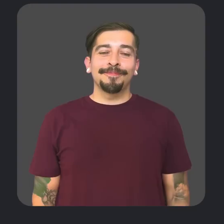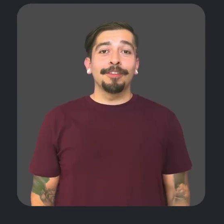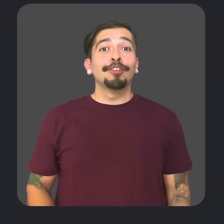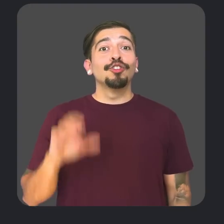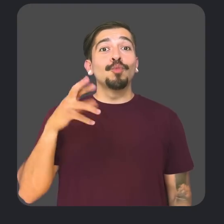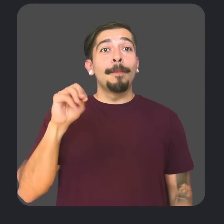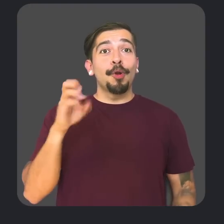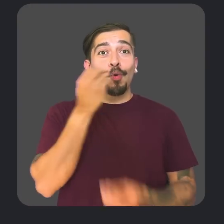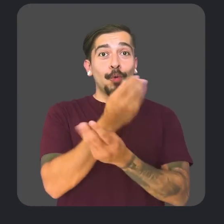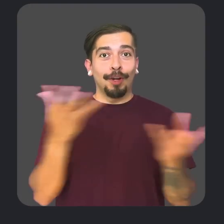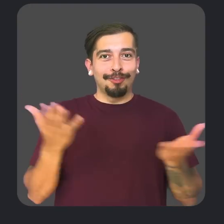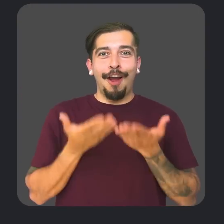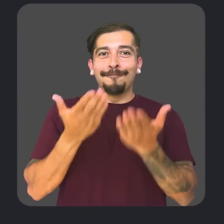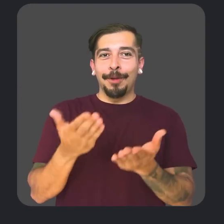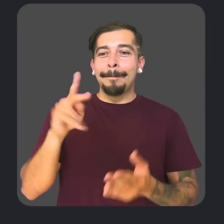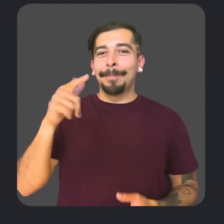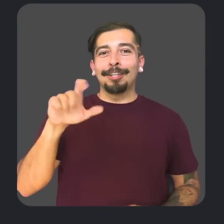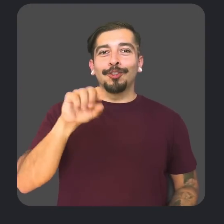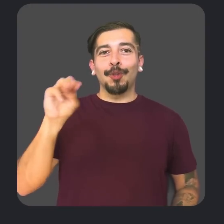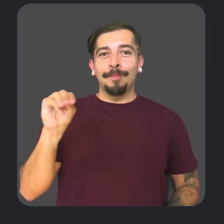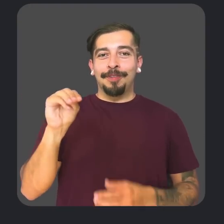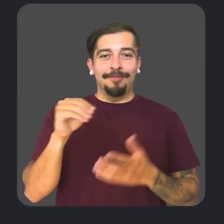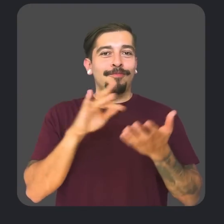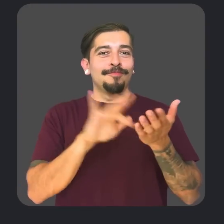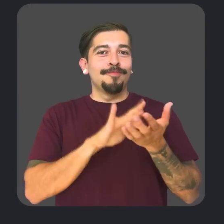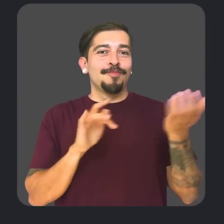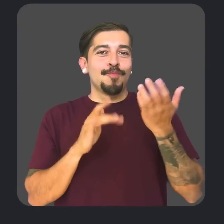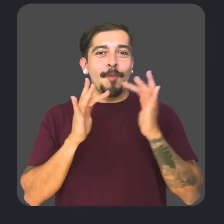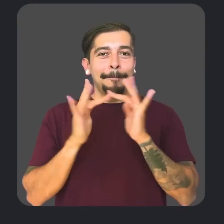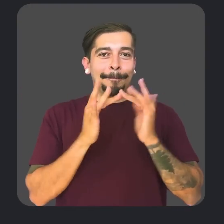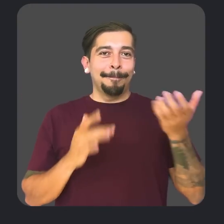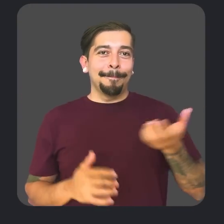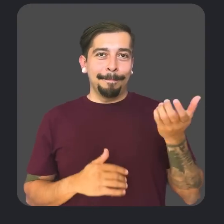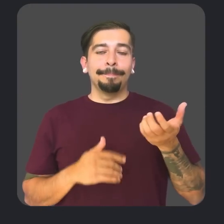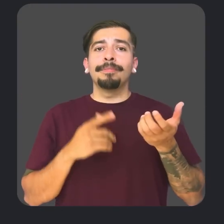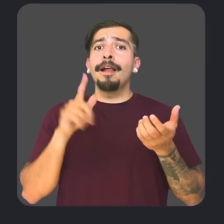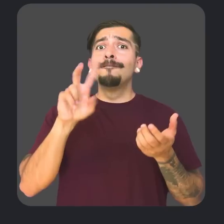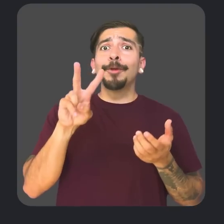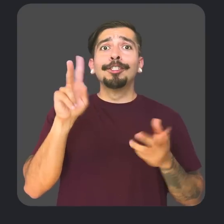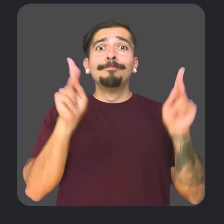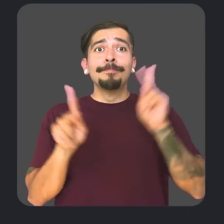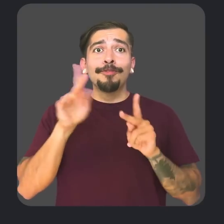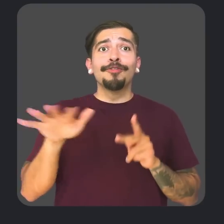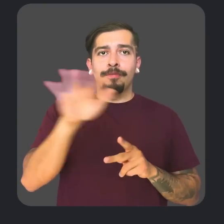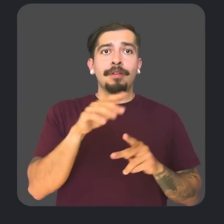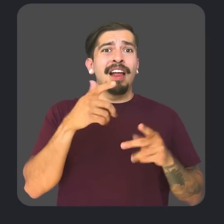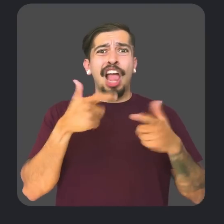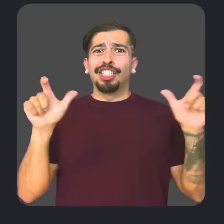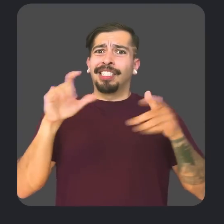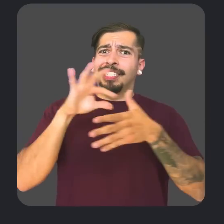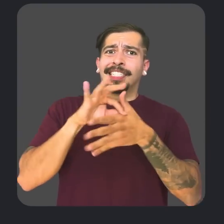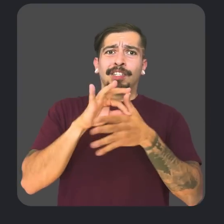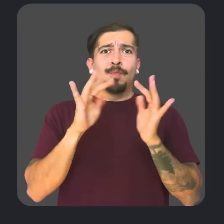In Chrome news, Chrome on Android now offers page zoom for web browsing on mobile. This lets people with low vision enlarge web